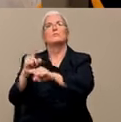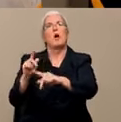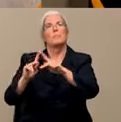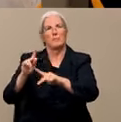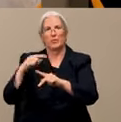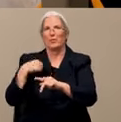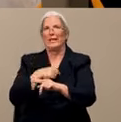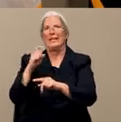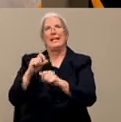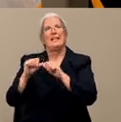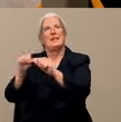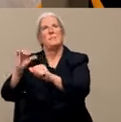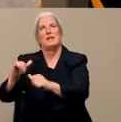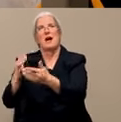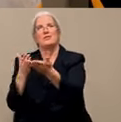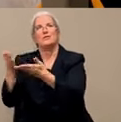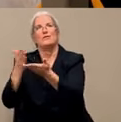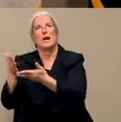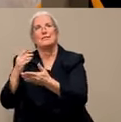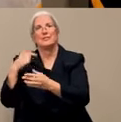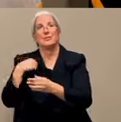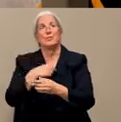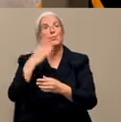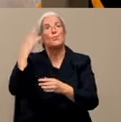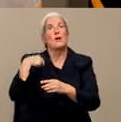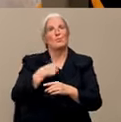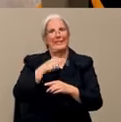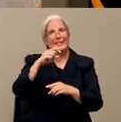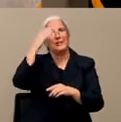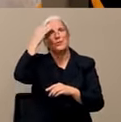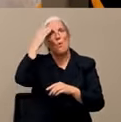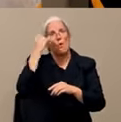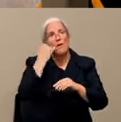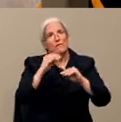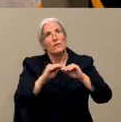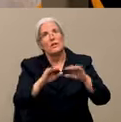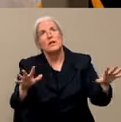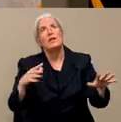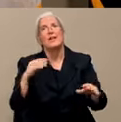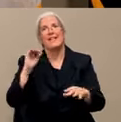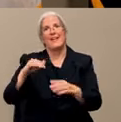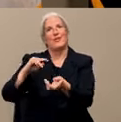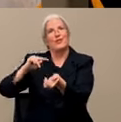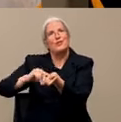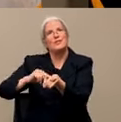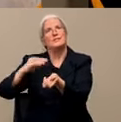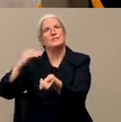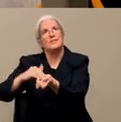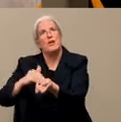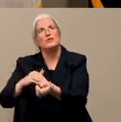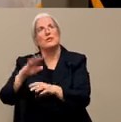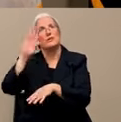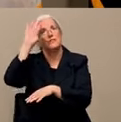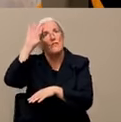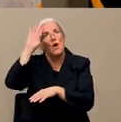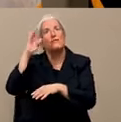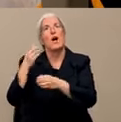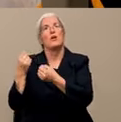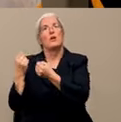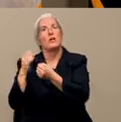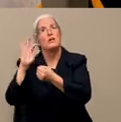reasons of spread, we do need to know if healthcare workers, ambulance drivers are infected. And so they are on our